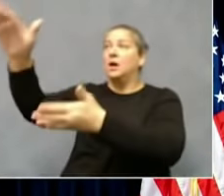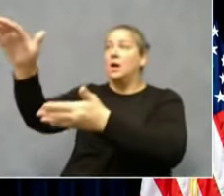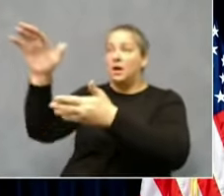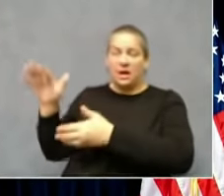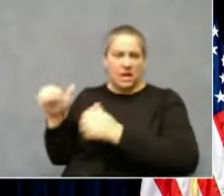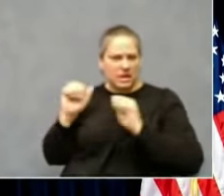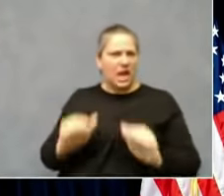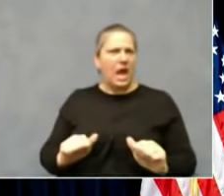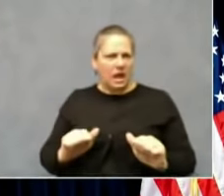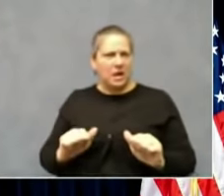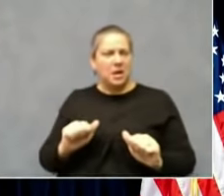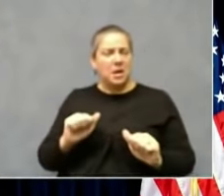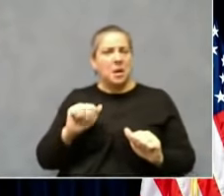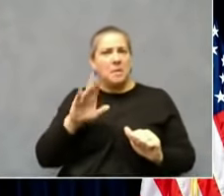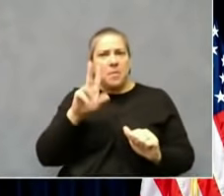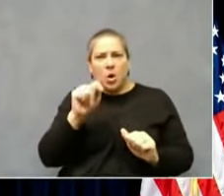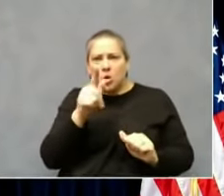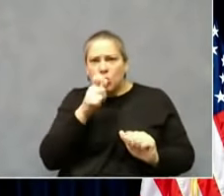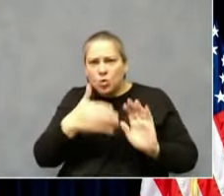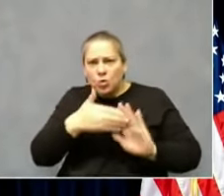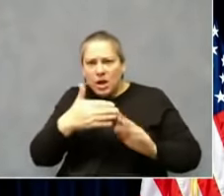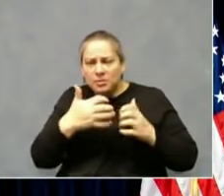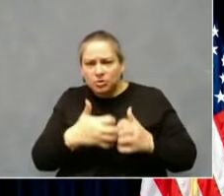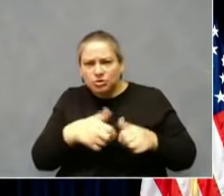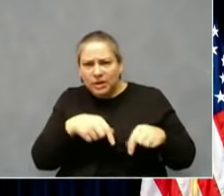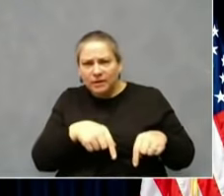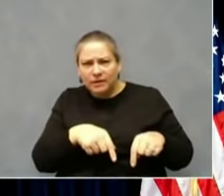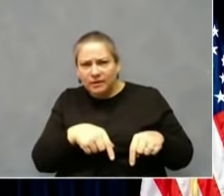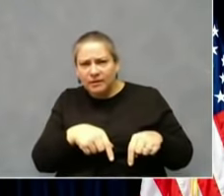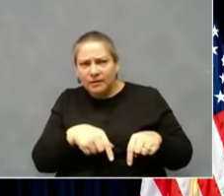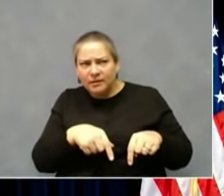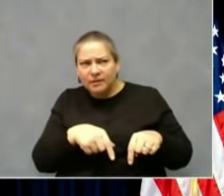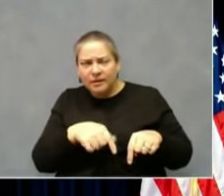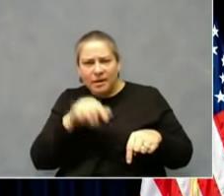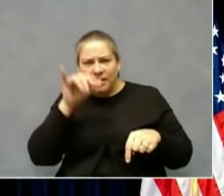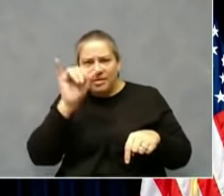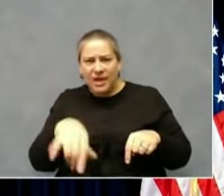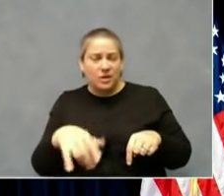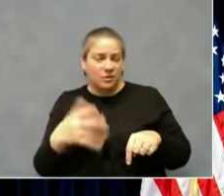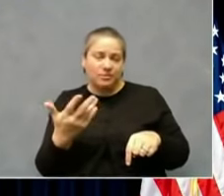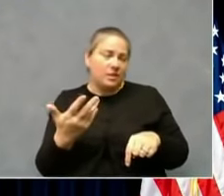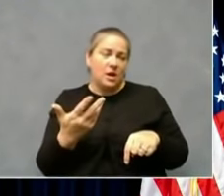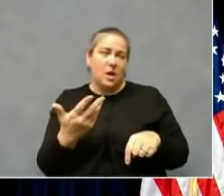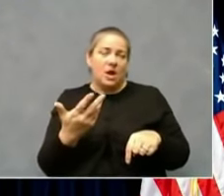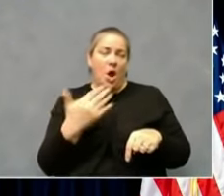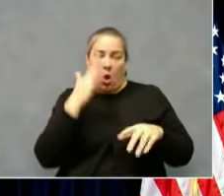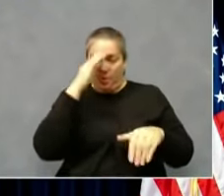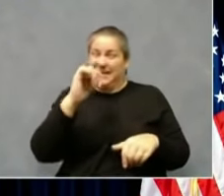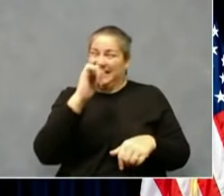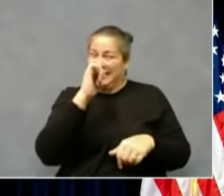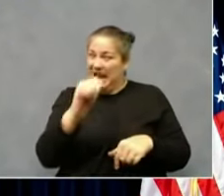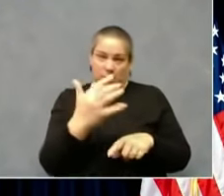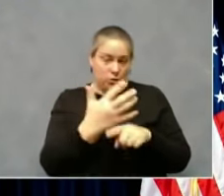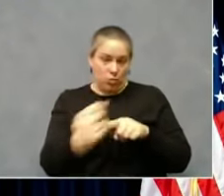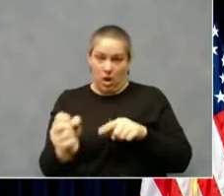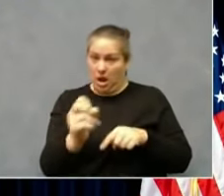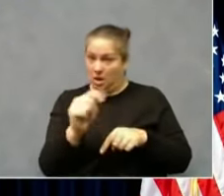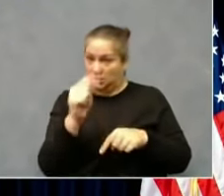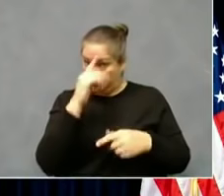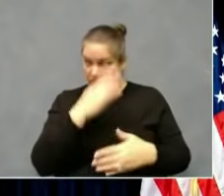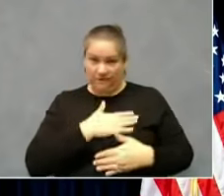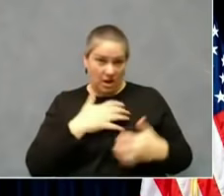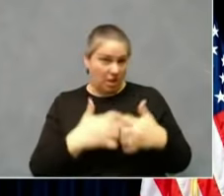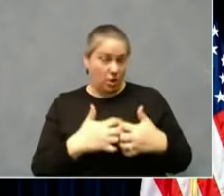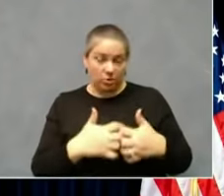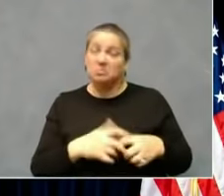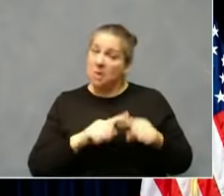we were to to potentially run out. But we're going to run out of specialists for ventilators. We're going to run out of nurses and